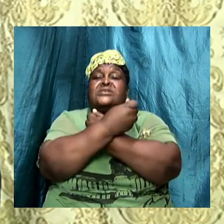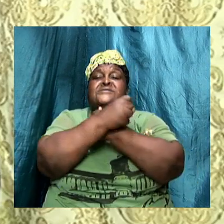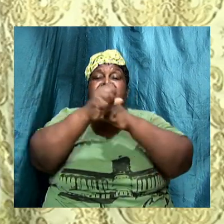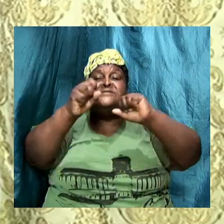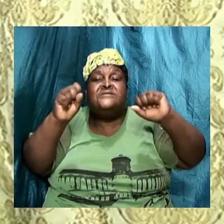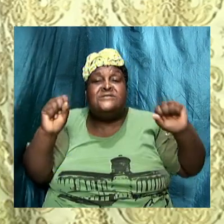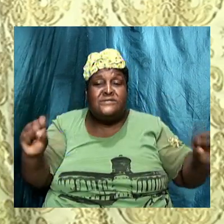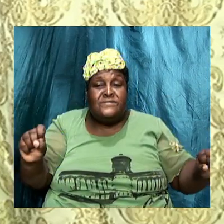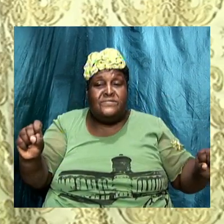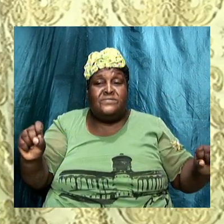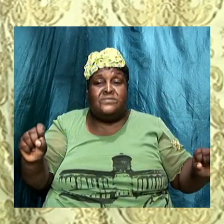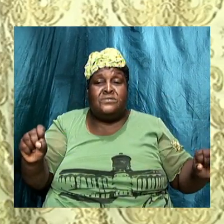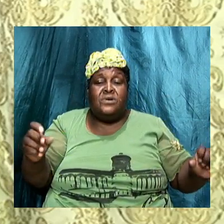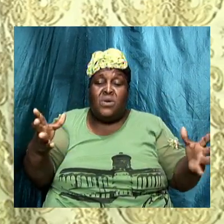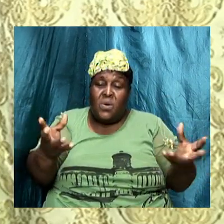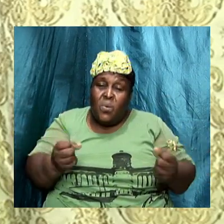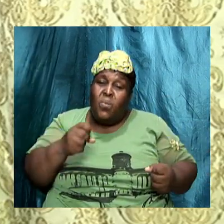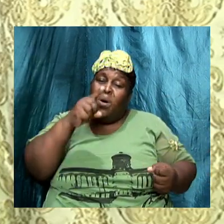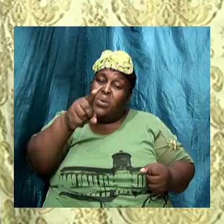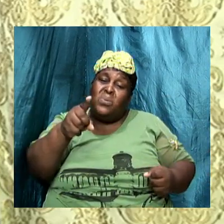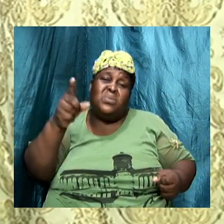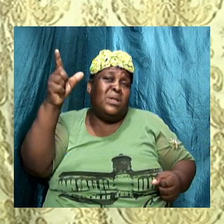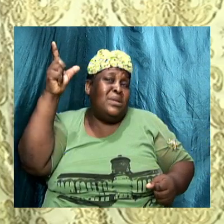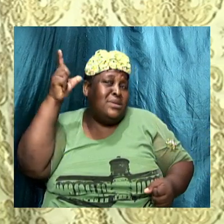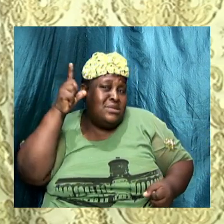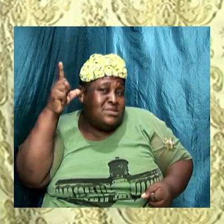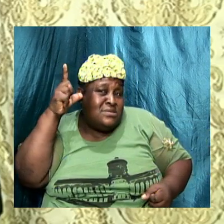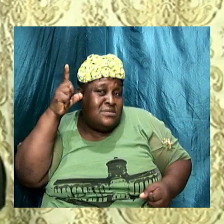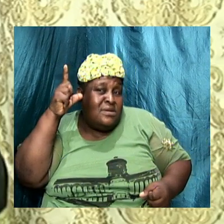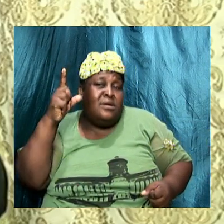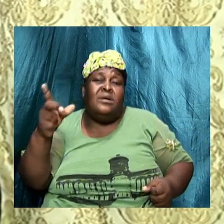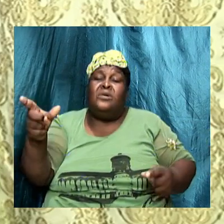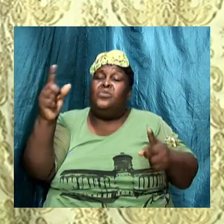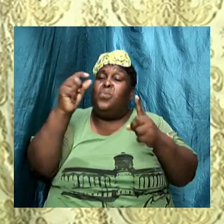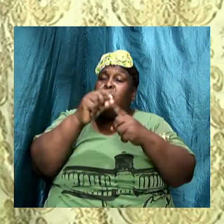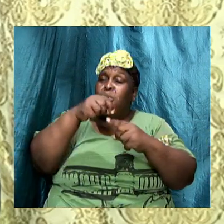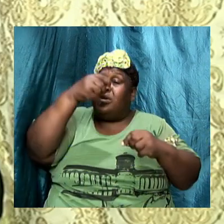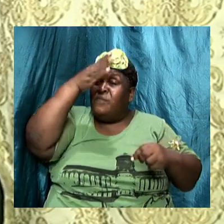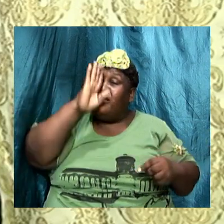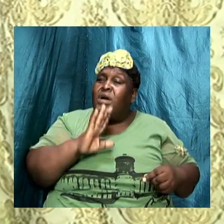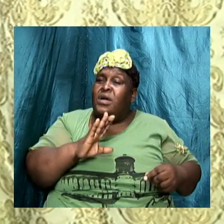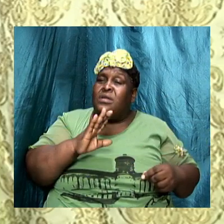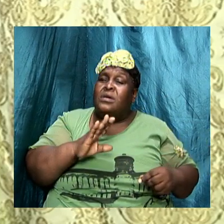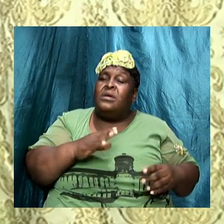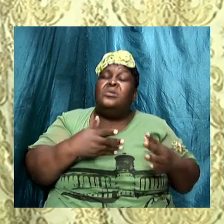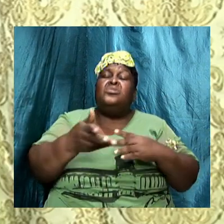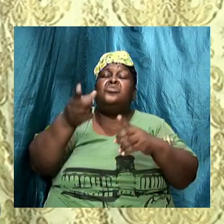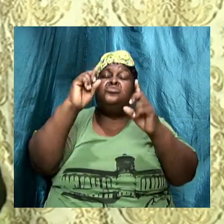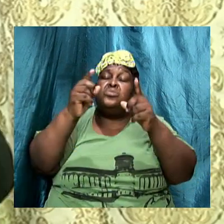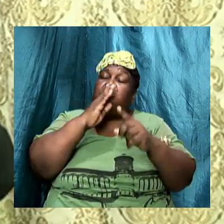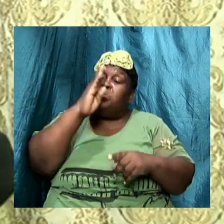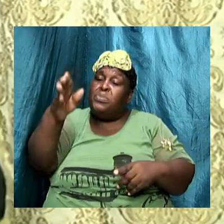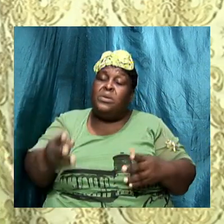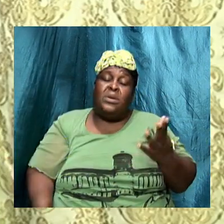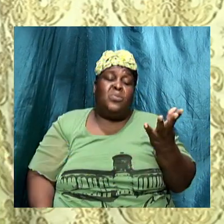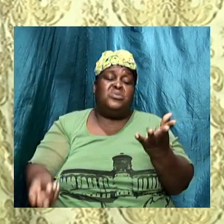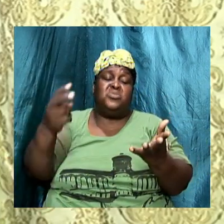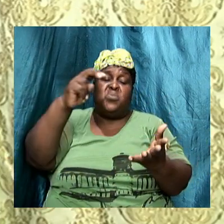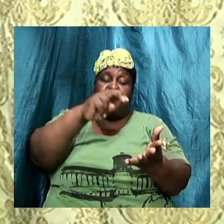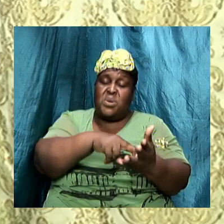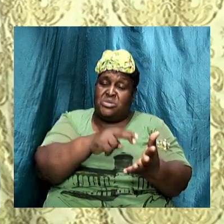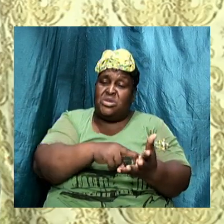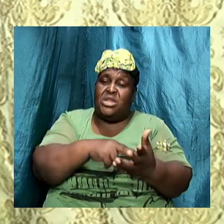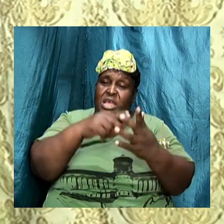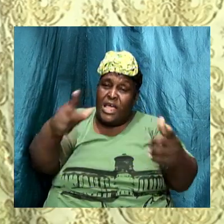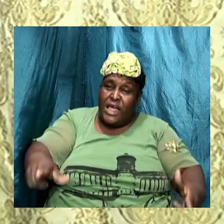to listen the word of God there is going to be a resurrection if you live a